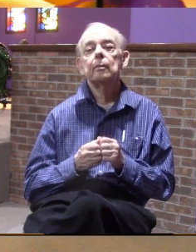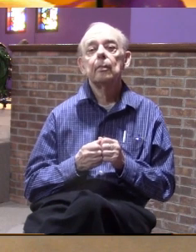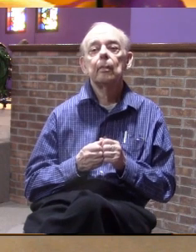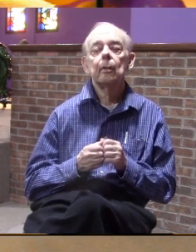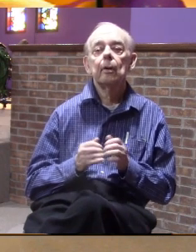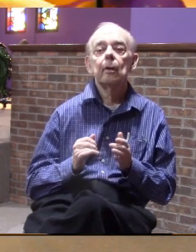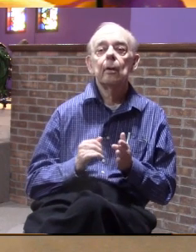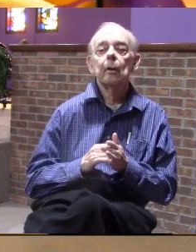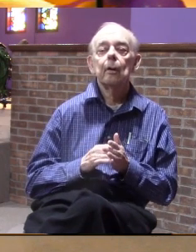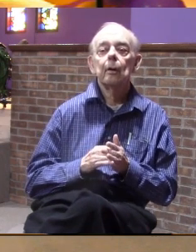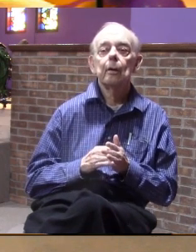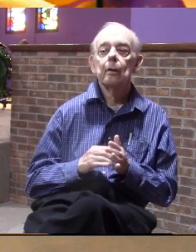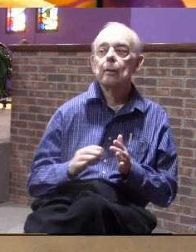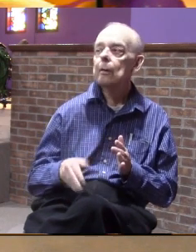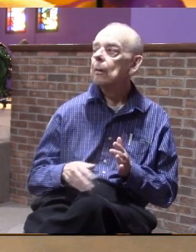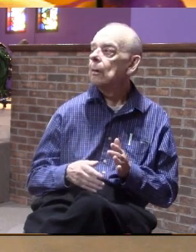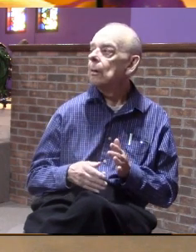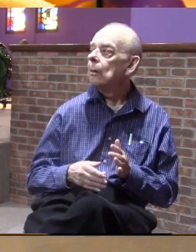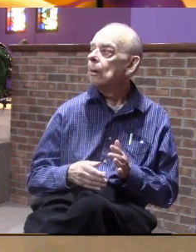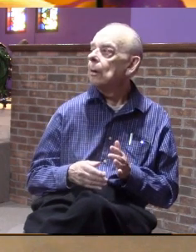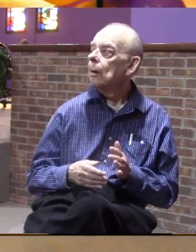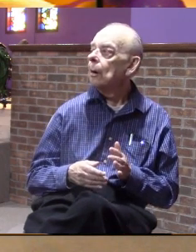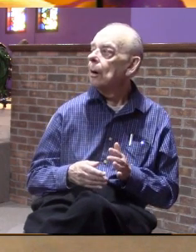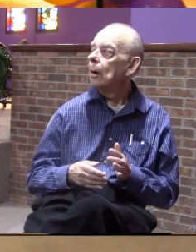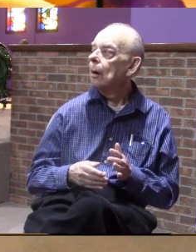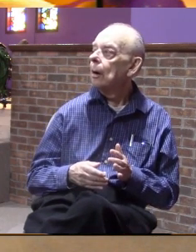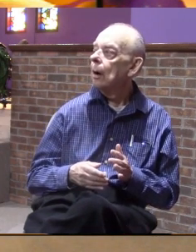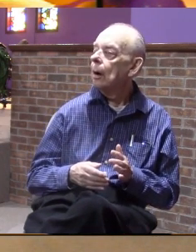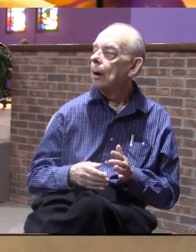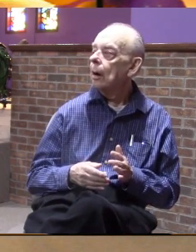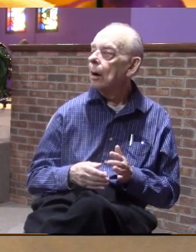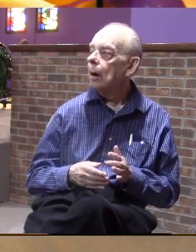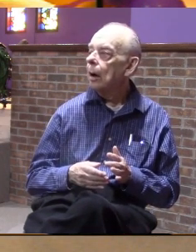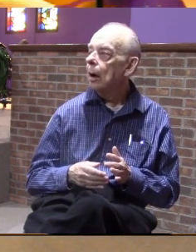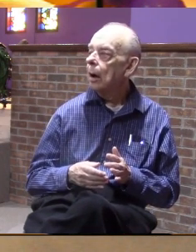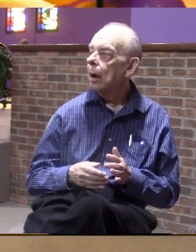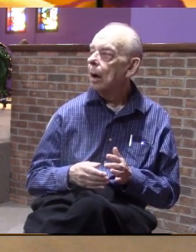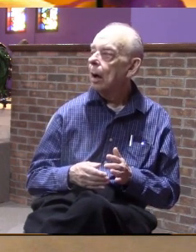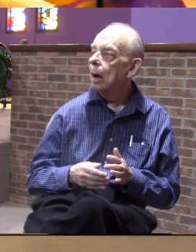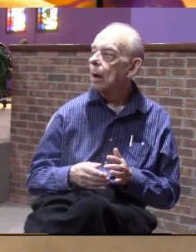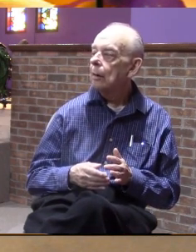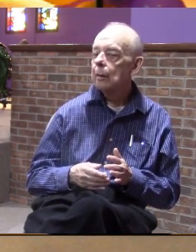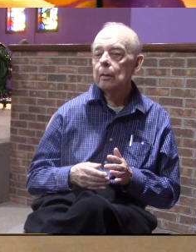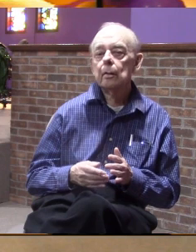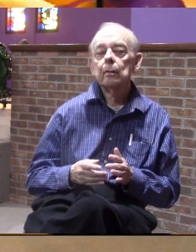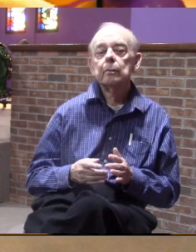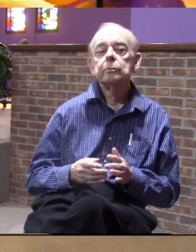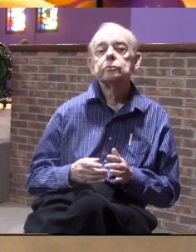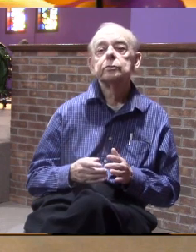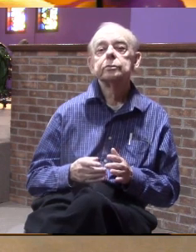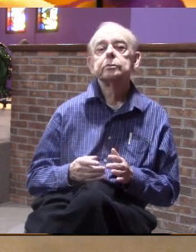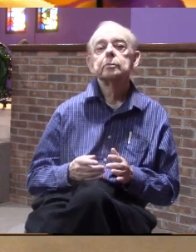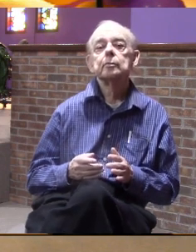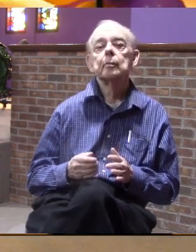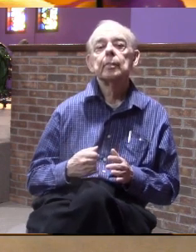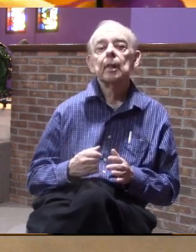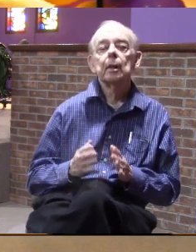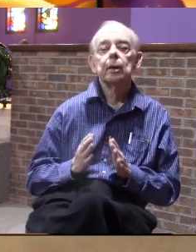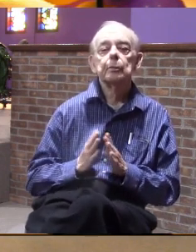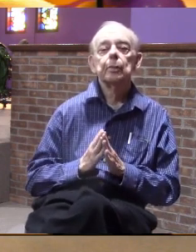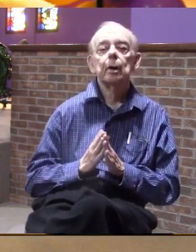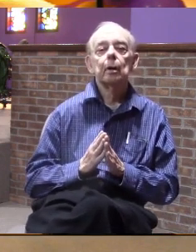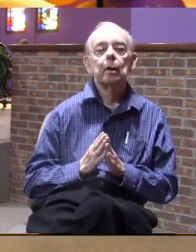so this morning as we continue as Diana comes let's pray